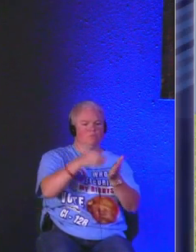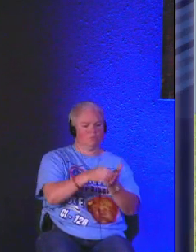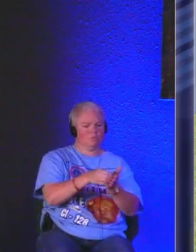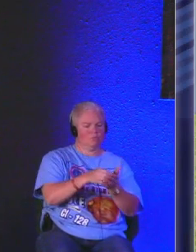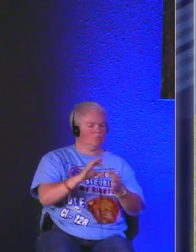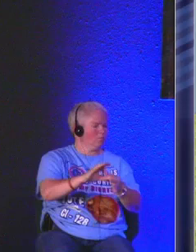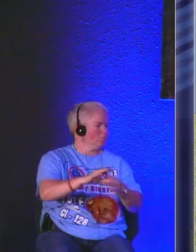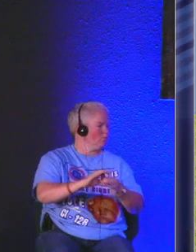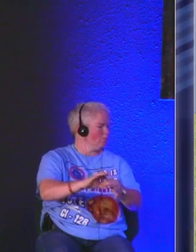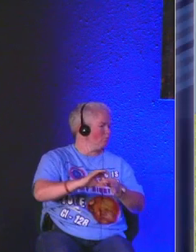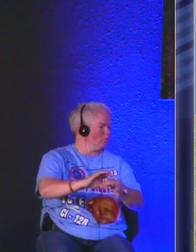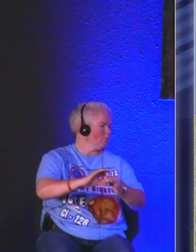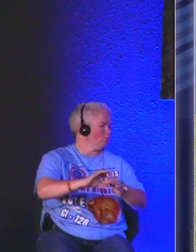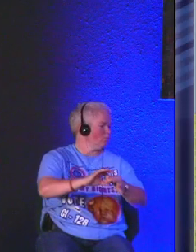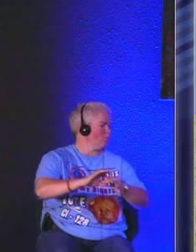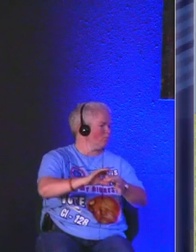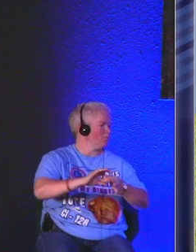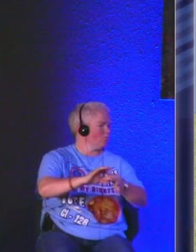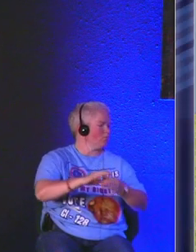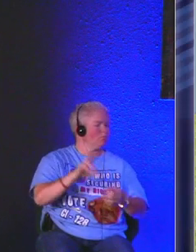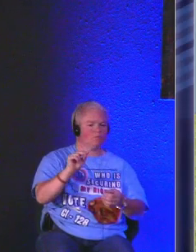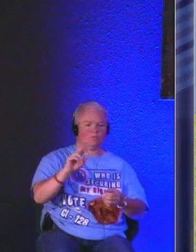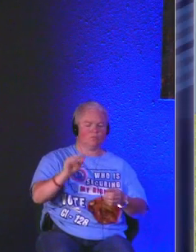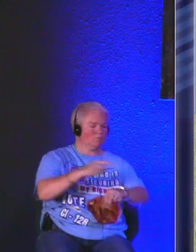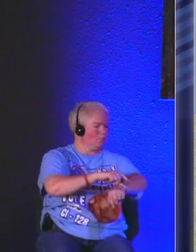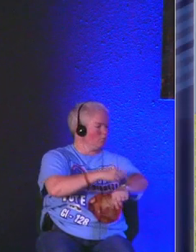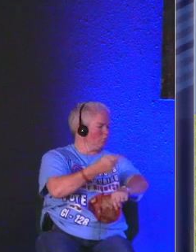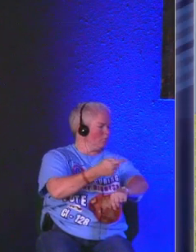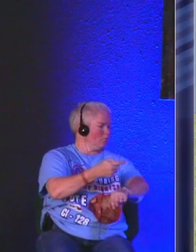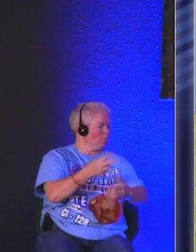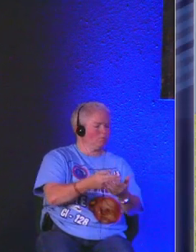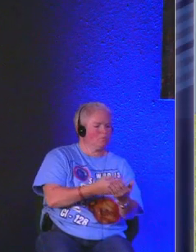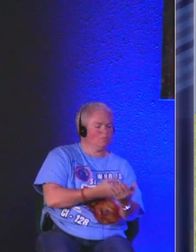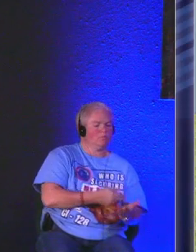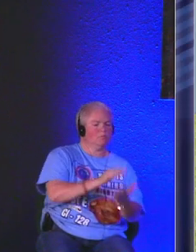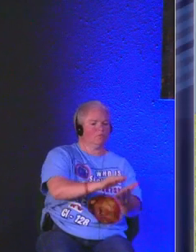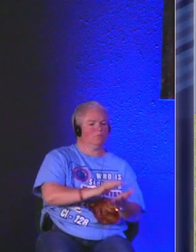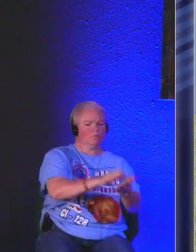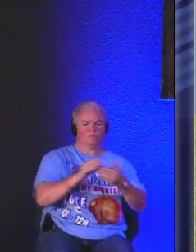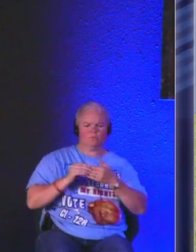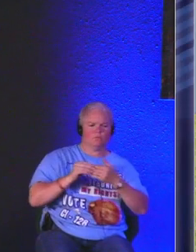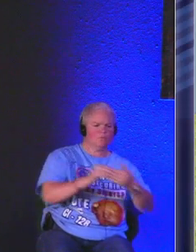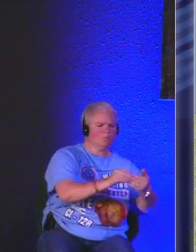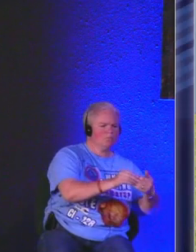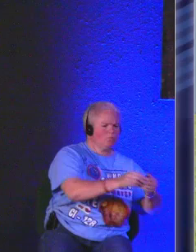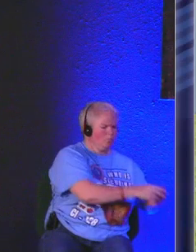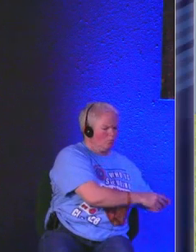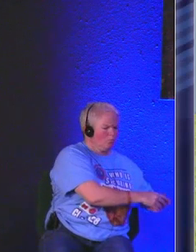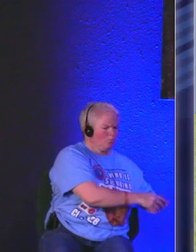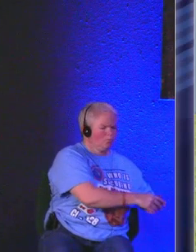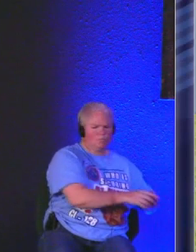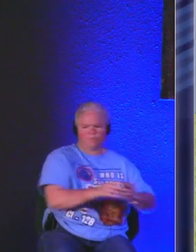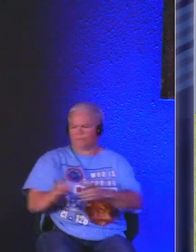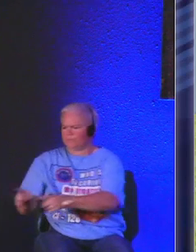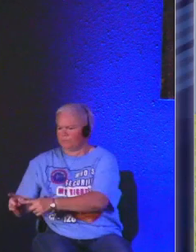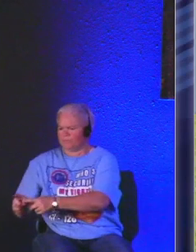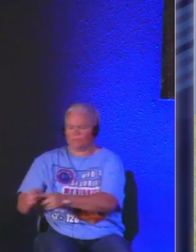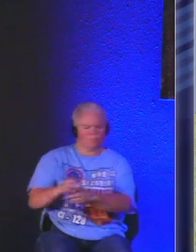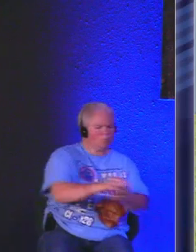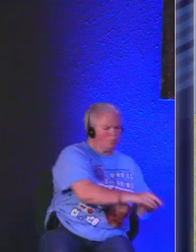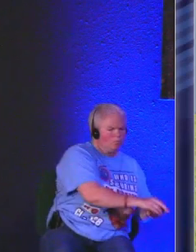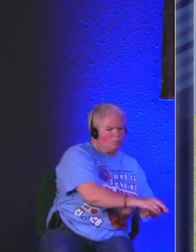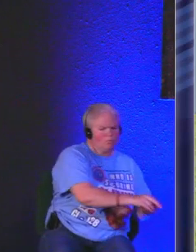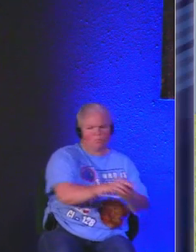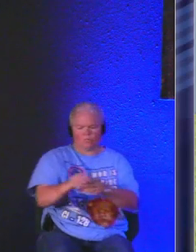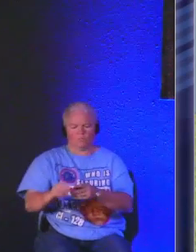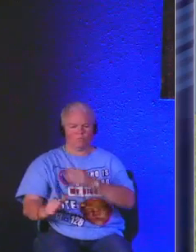again relationship no longer are we sheep who have been led astray wandering this